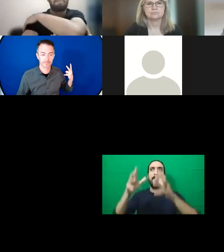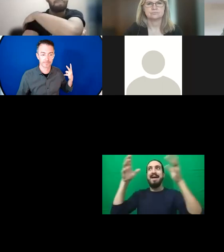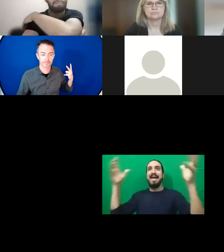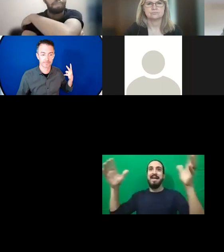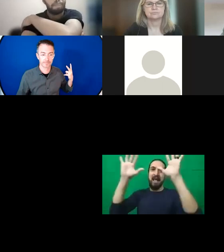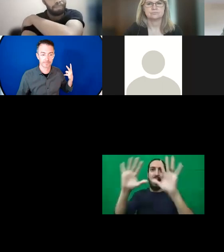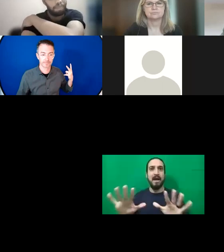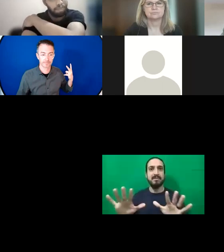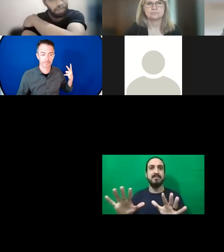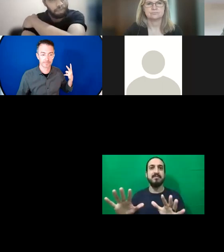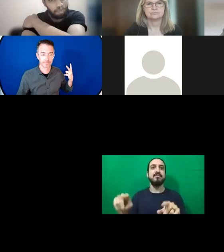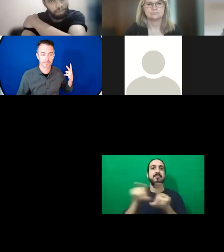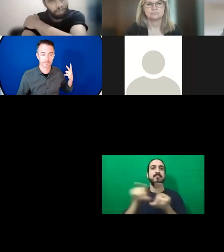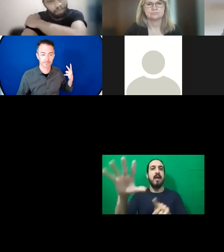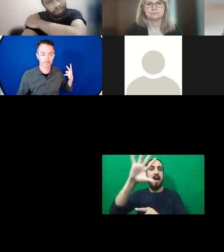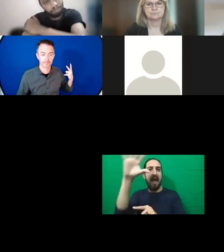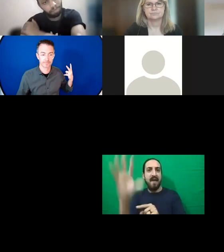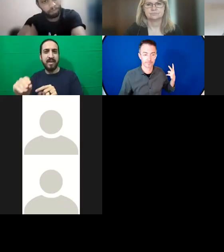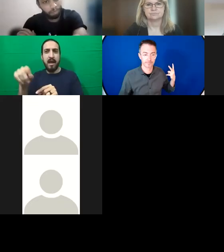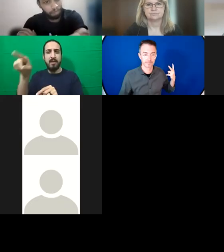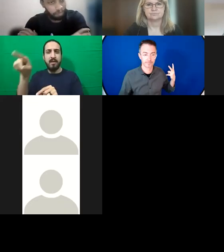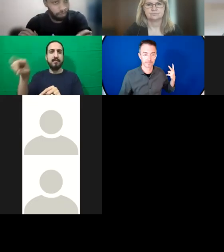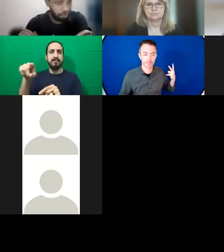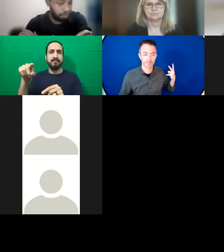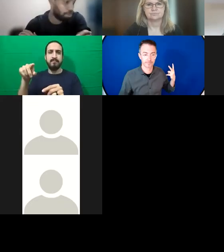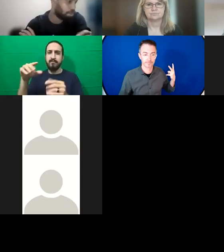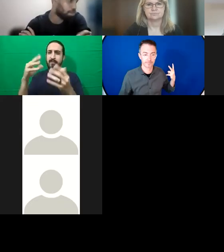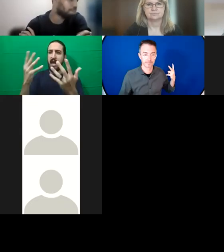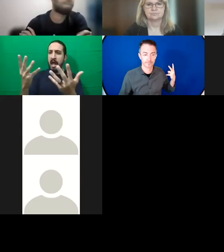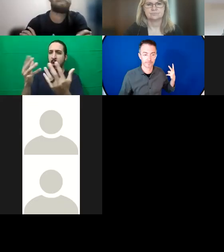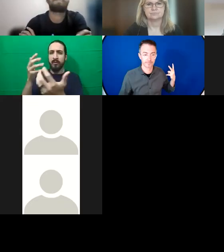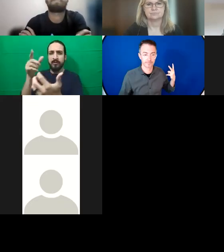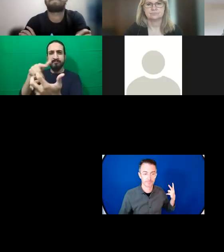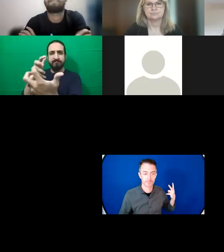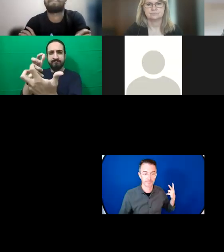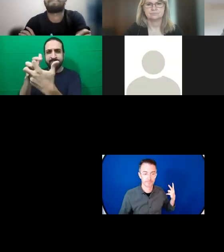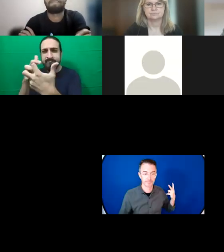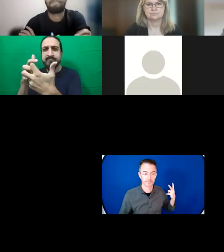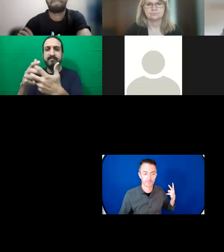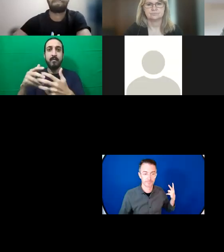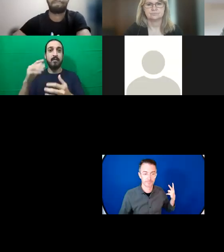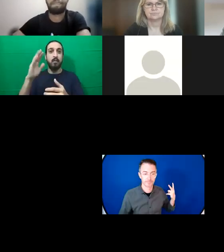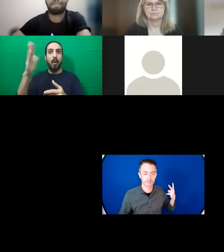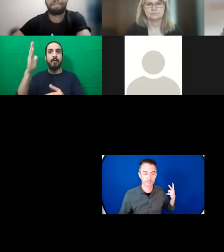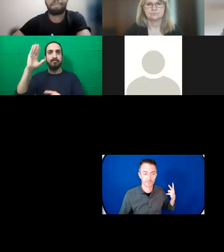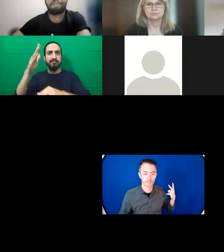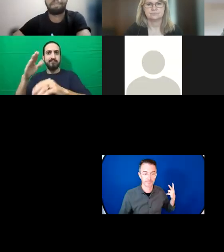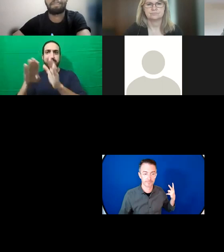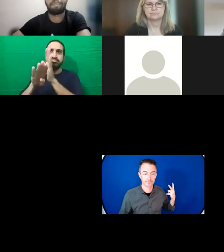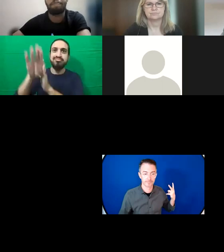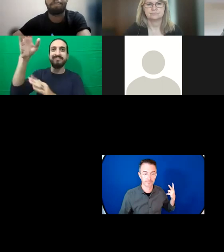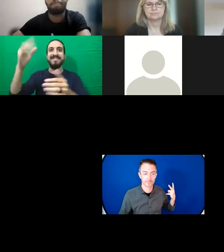and really ground it in what really would then work and be of benefit to this cause